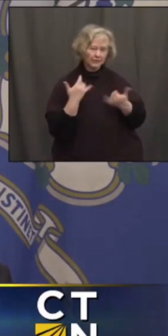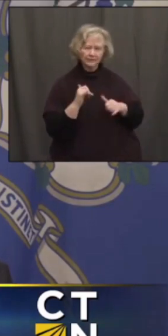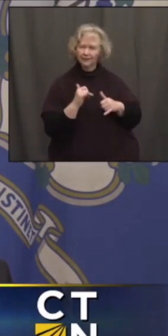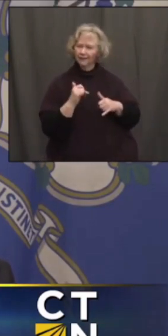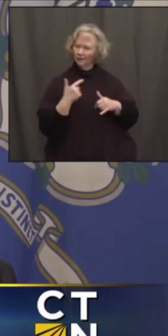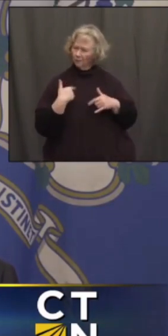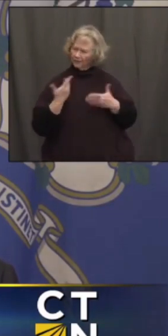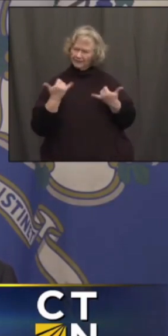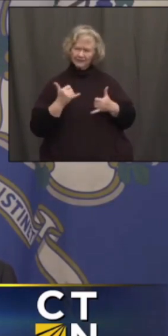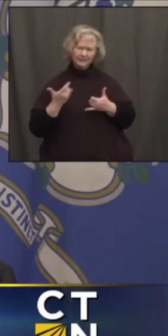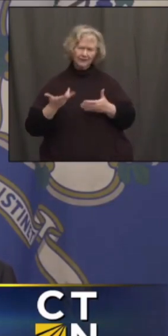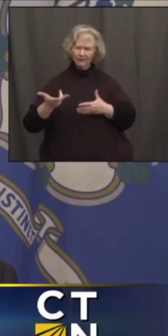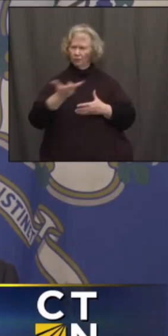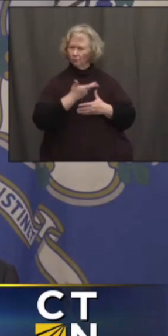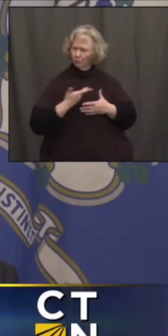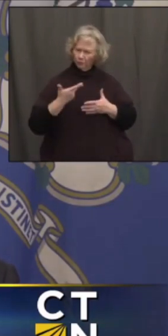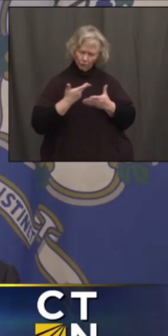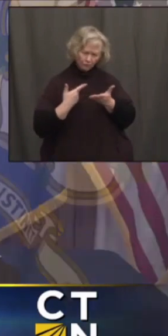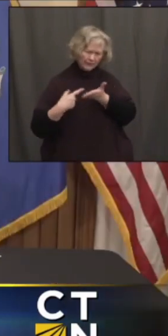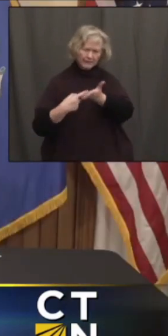three parties are continuing to talk.